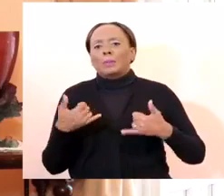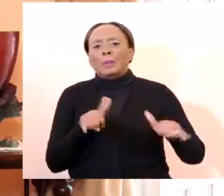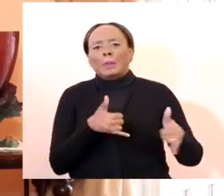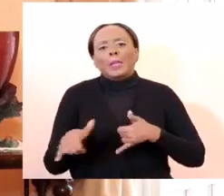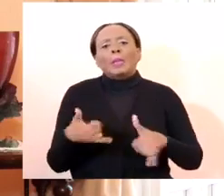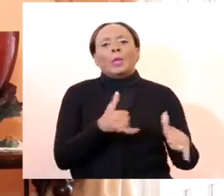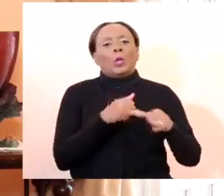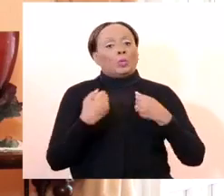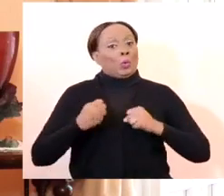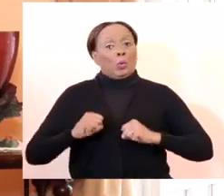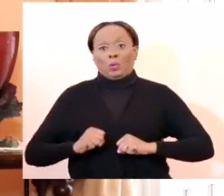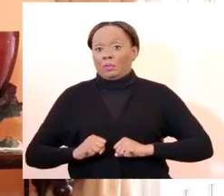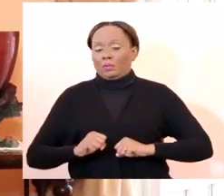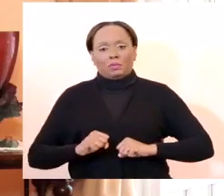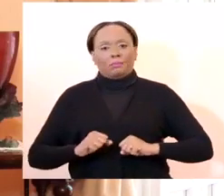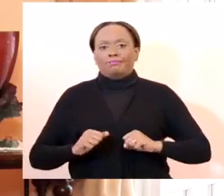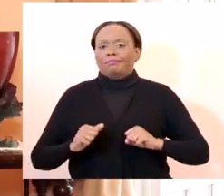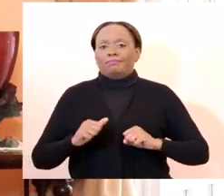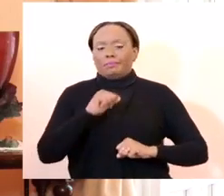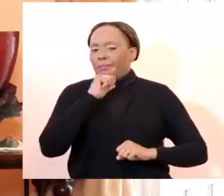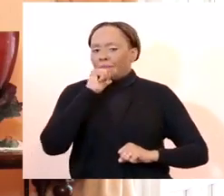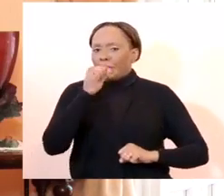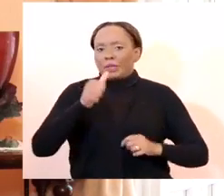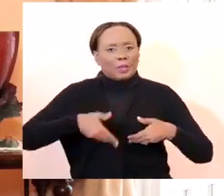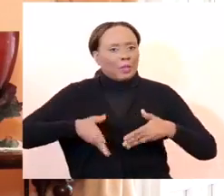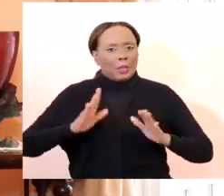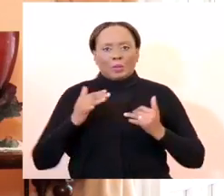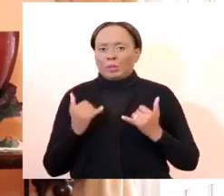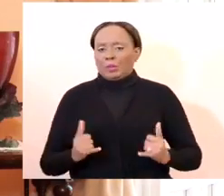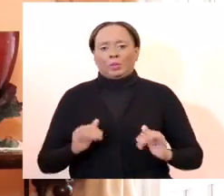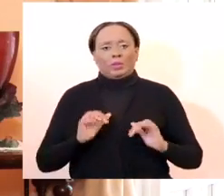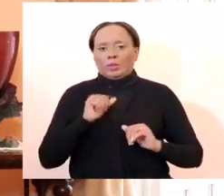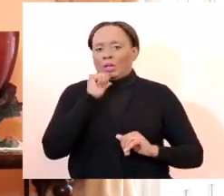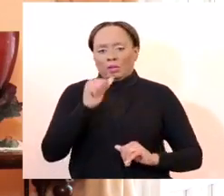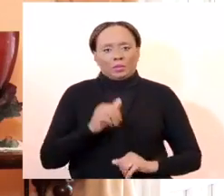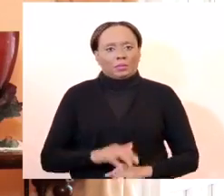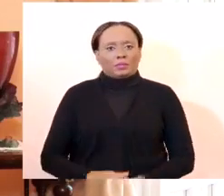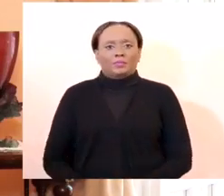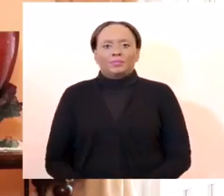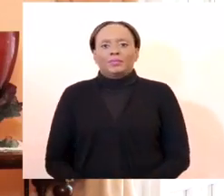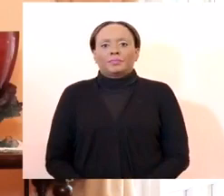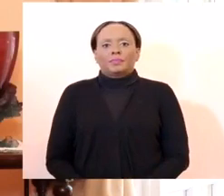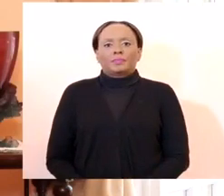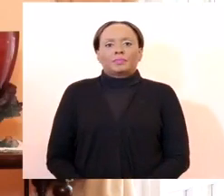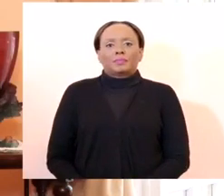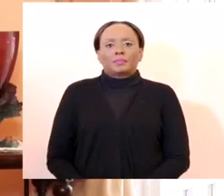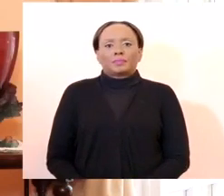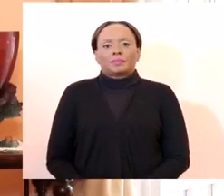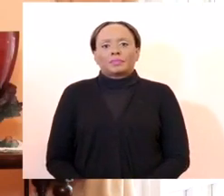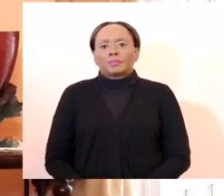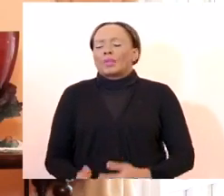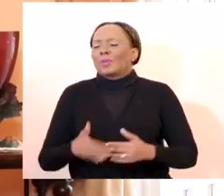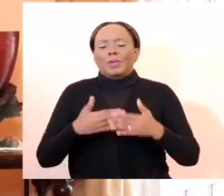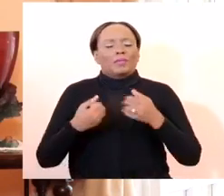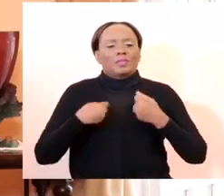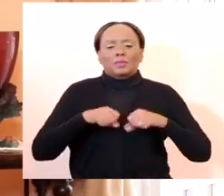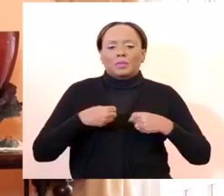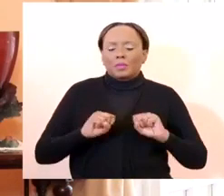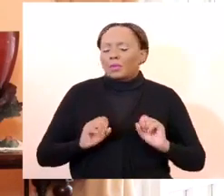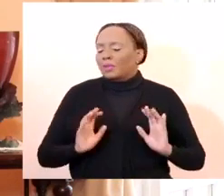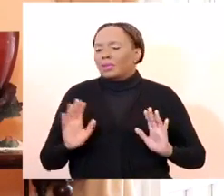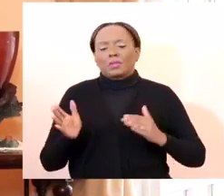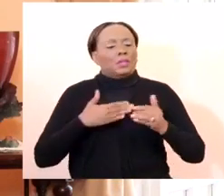is absolutely prohibited. Whether it is alone sports or joint sports, whatever it is, sporting